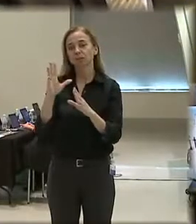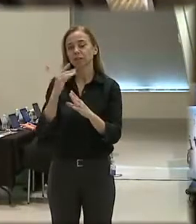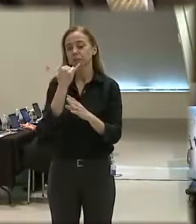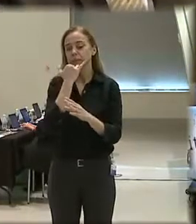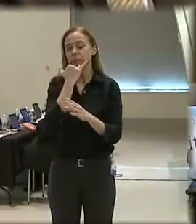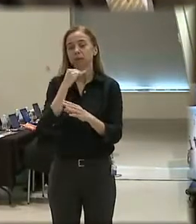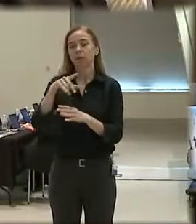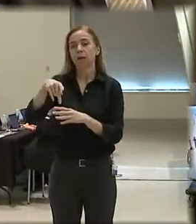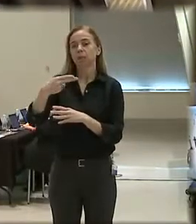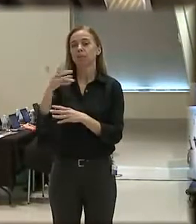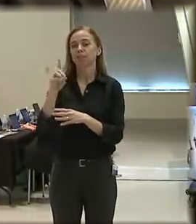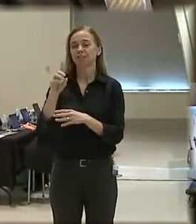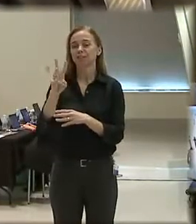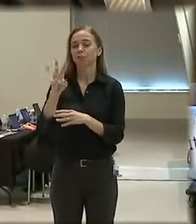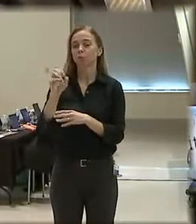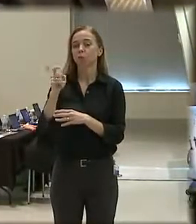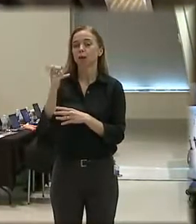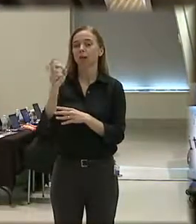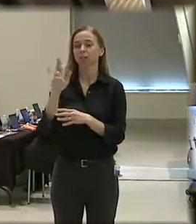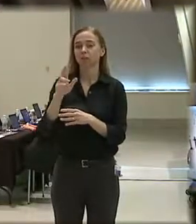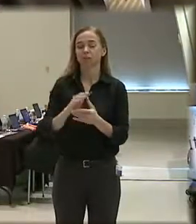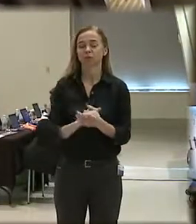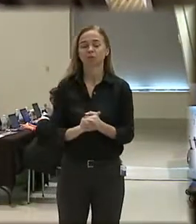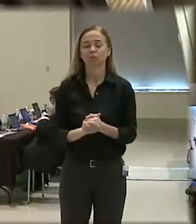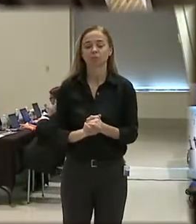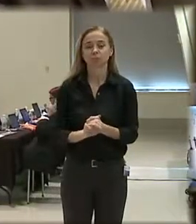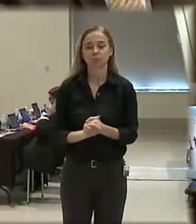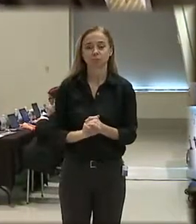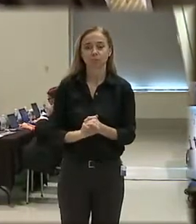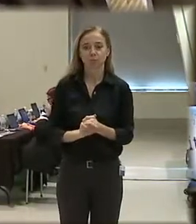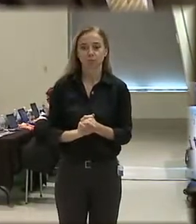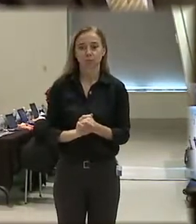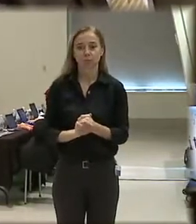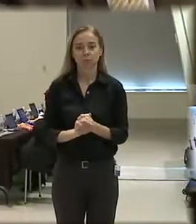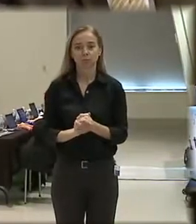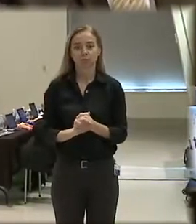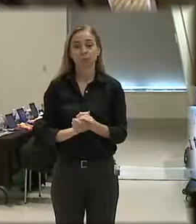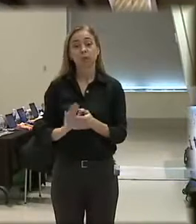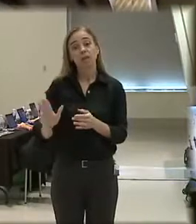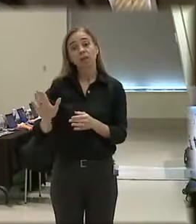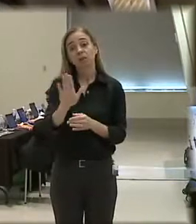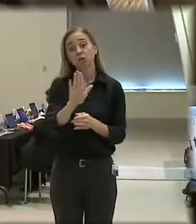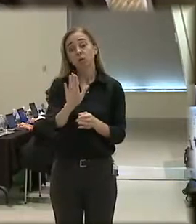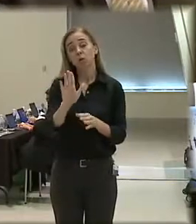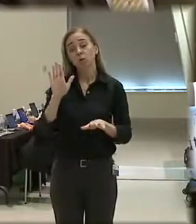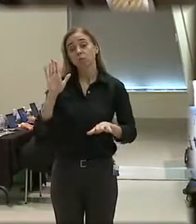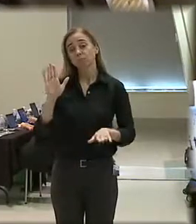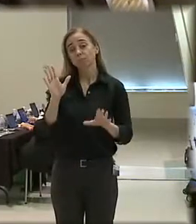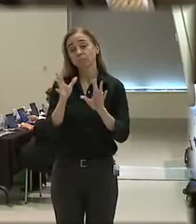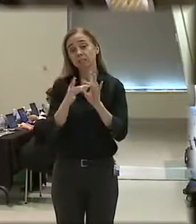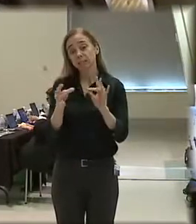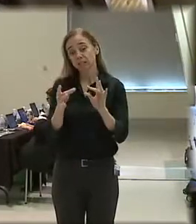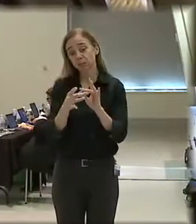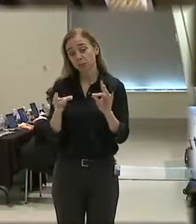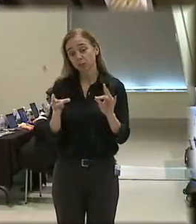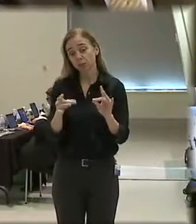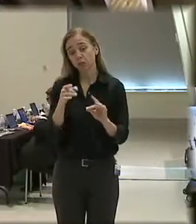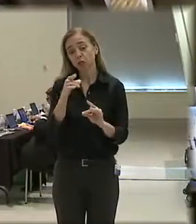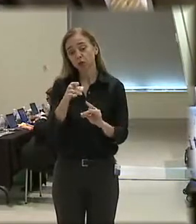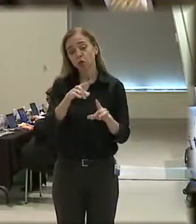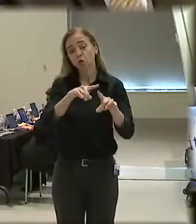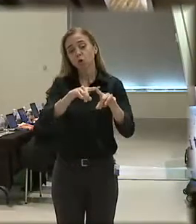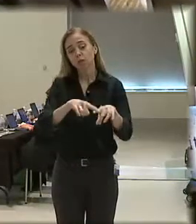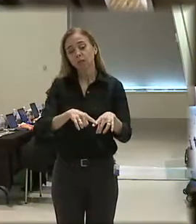Dr. Wexler. Okay. So in your testimony, Commander McDonald, you rely